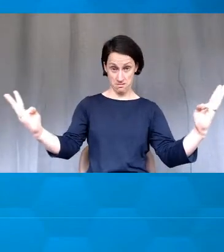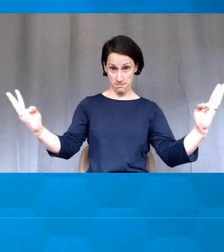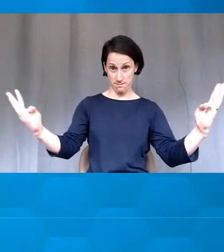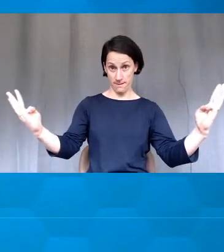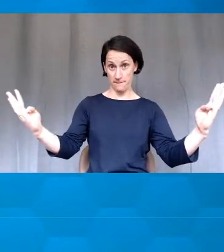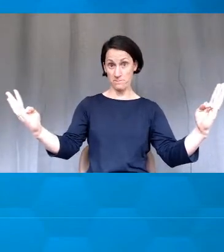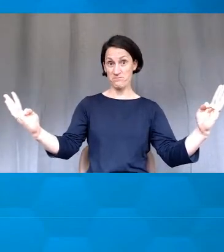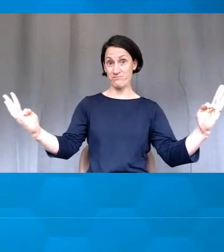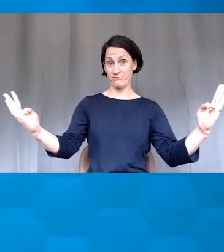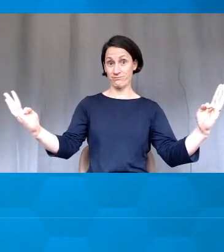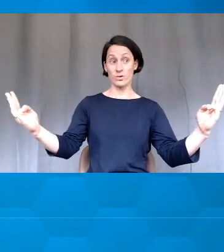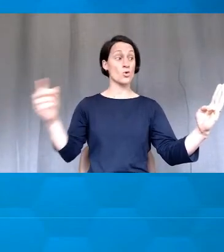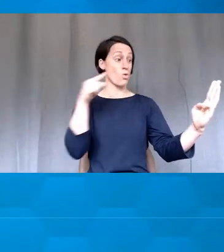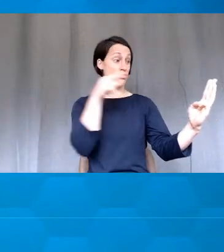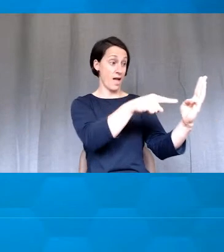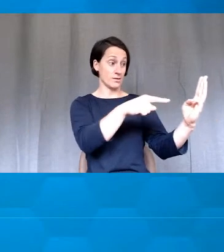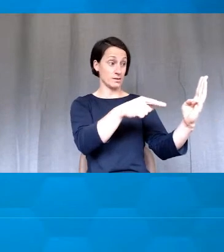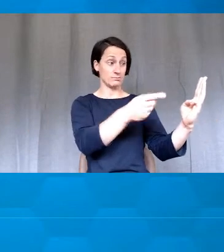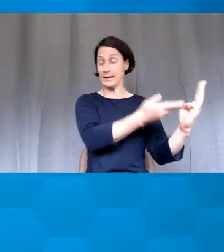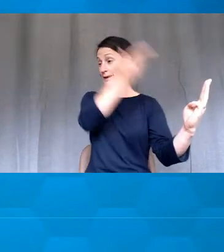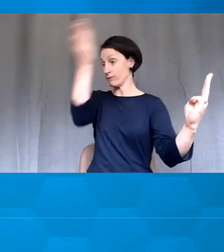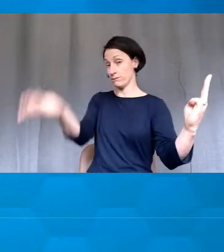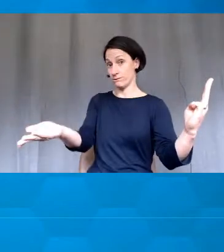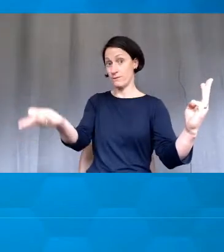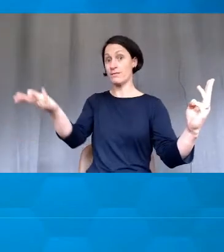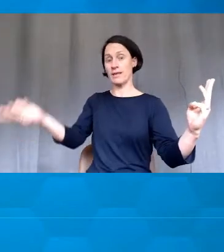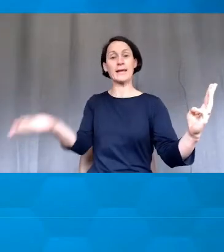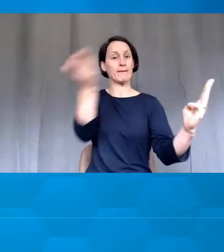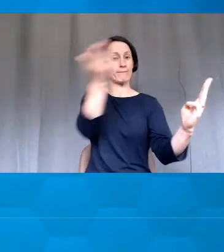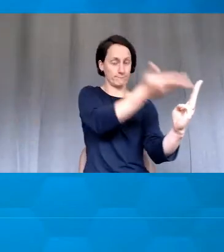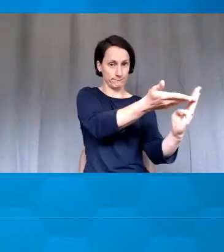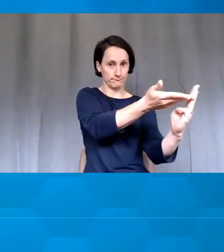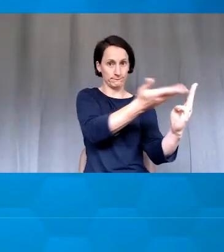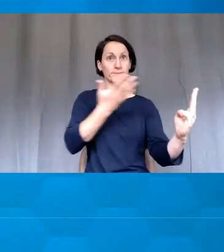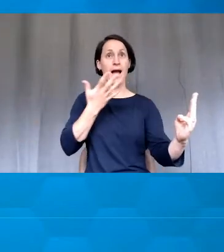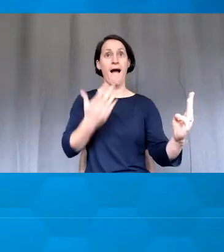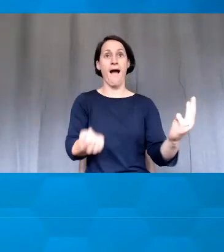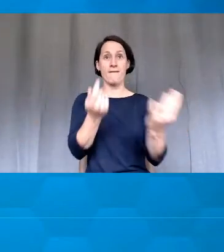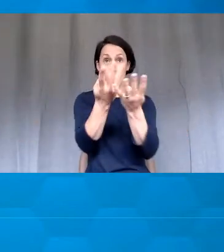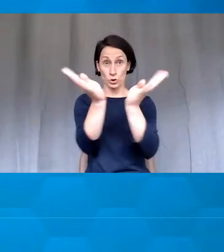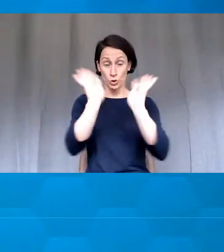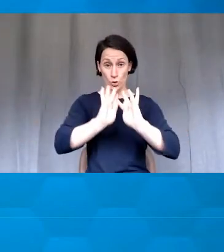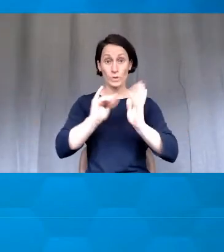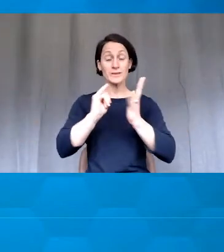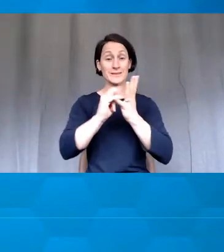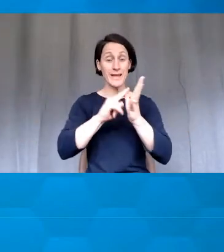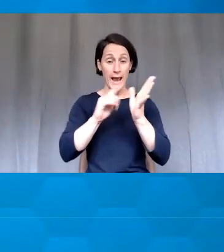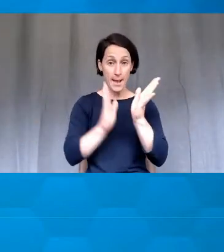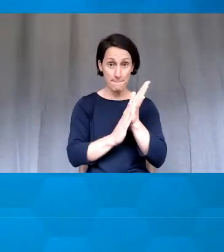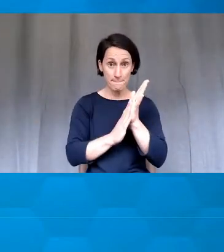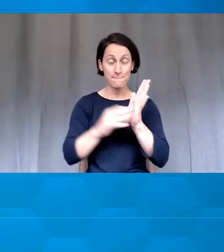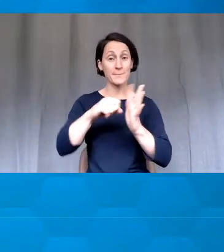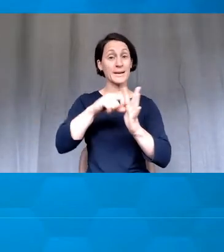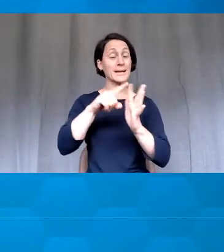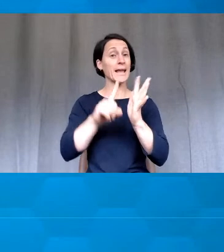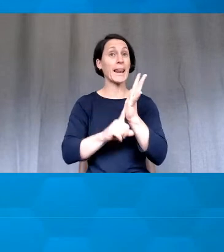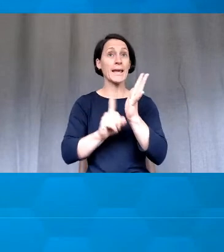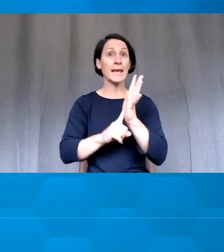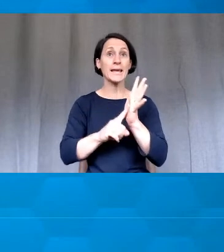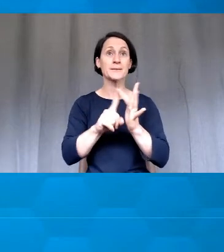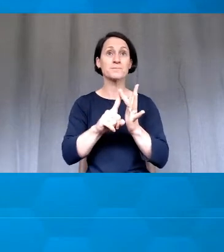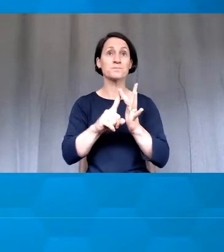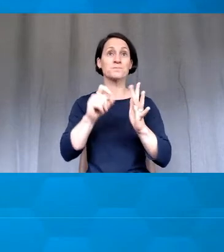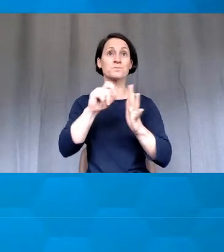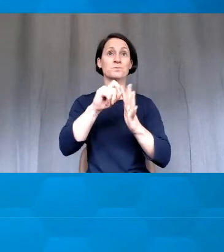So to be concrete about this, we can see in the slide here, Sam, Kelly and Pradeep in the top left hand corner will write